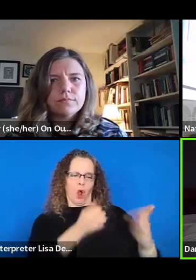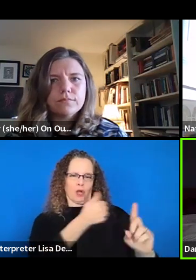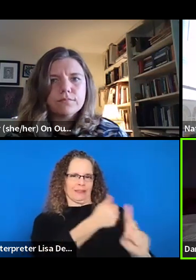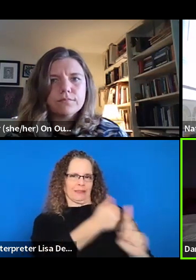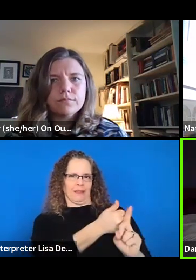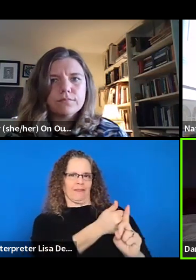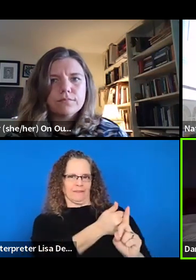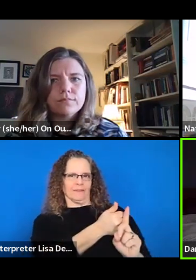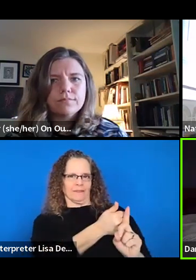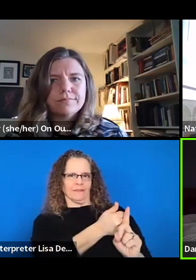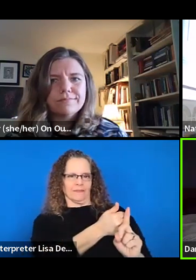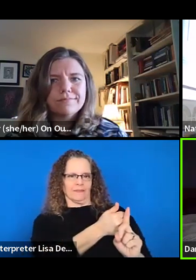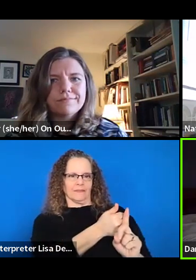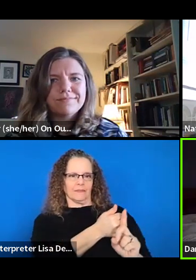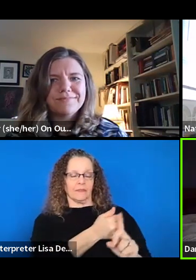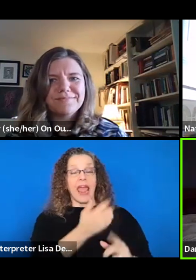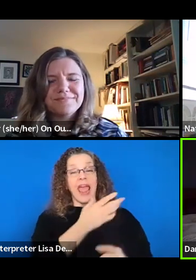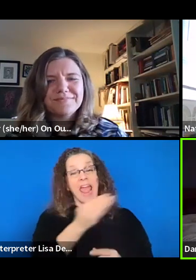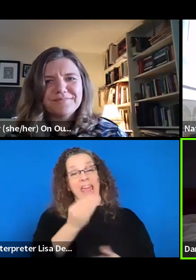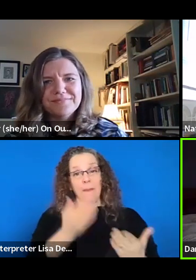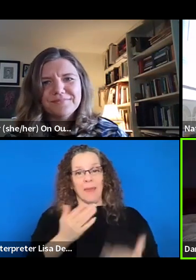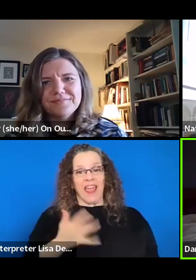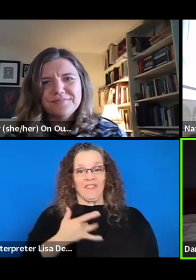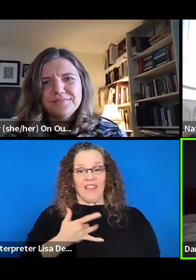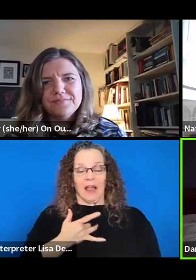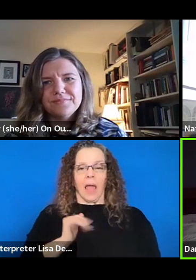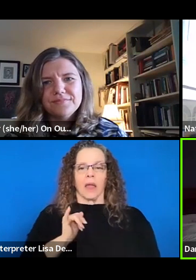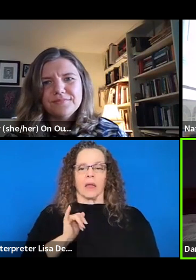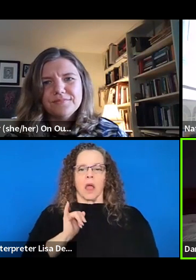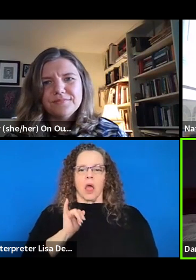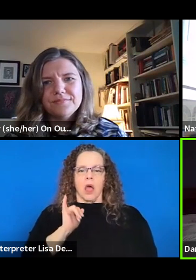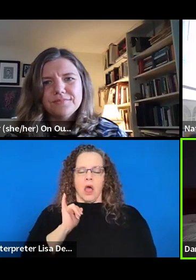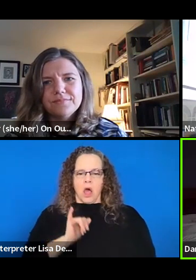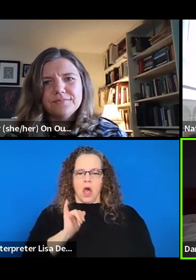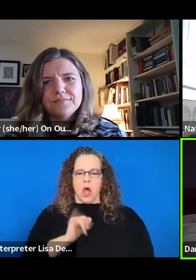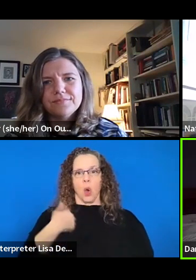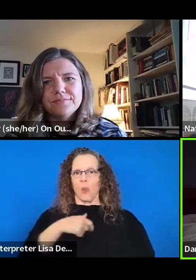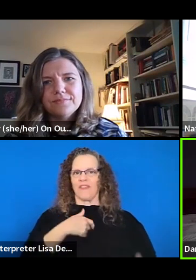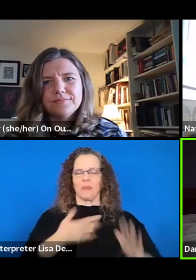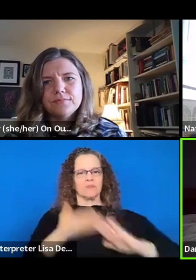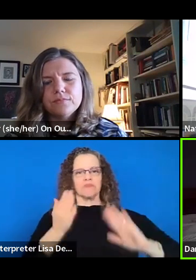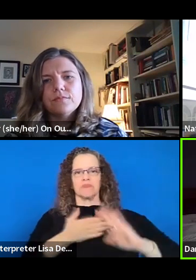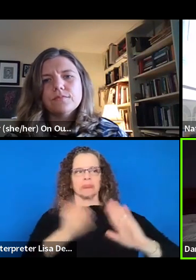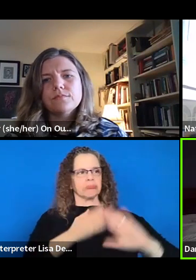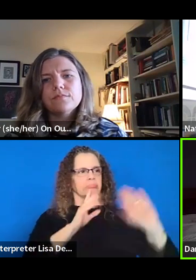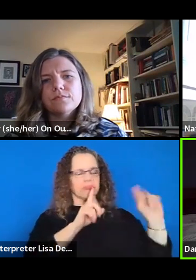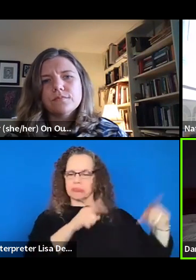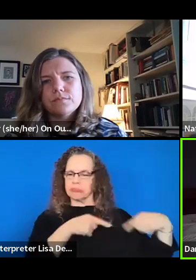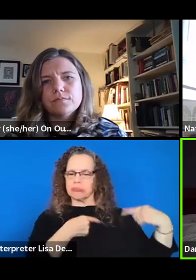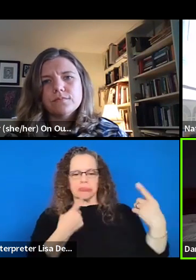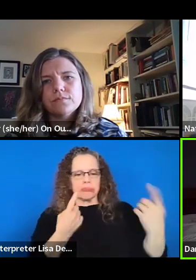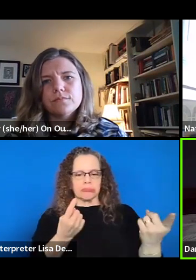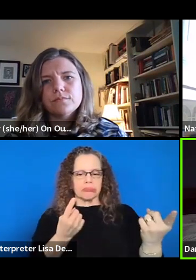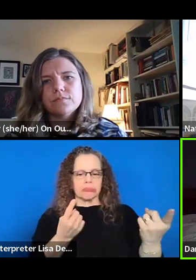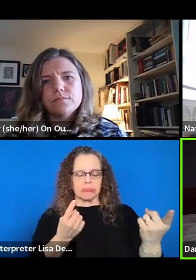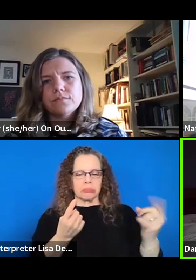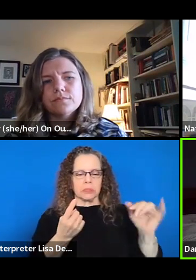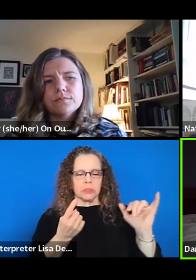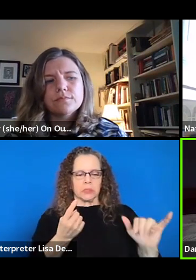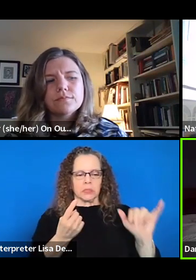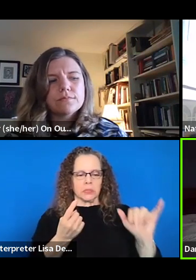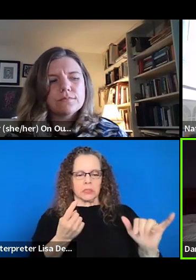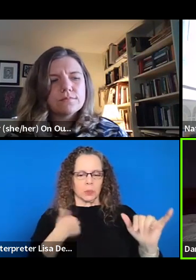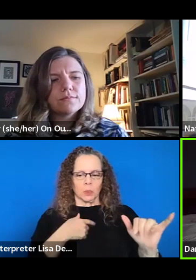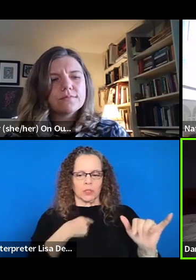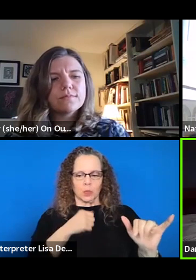reveal like, oh, actually, we've been going for so long that there aren't any clear actual values that underlie the through line of